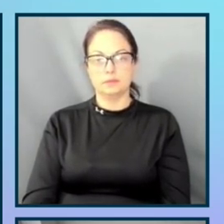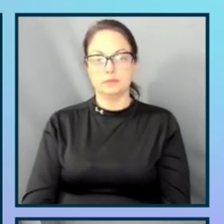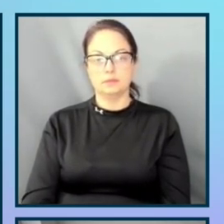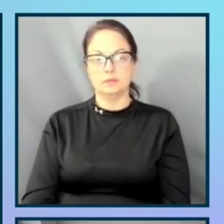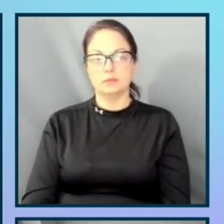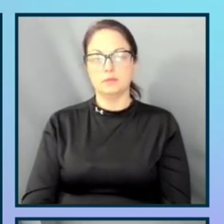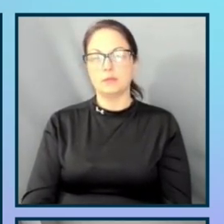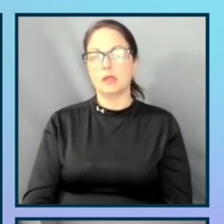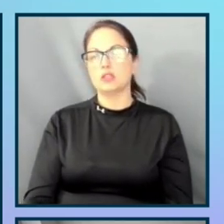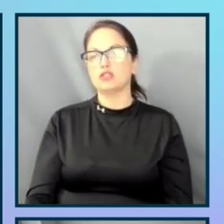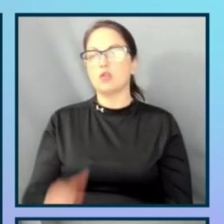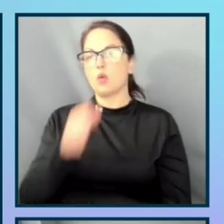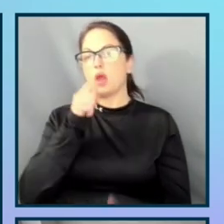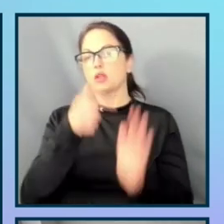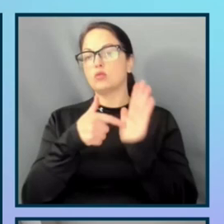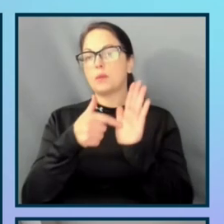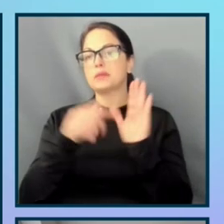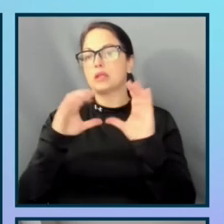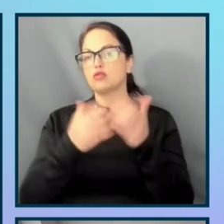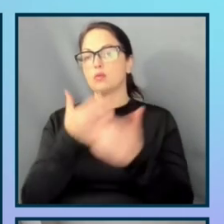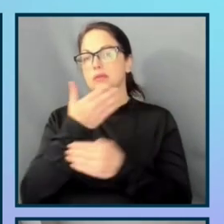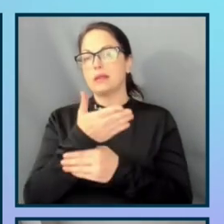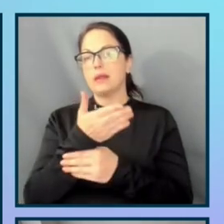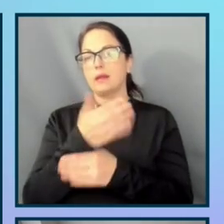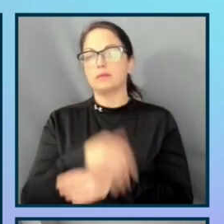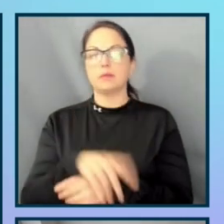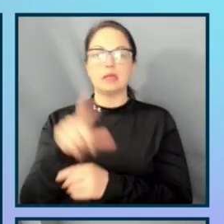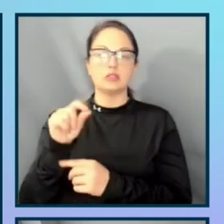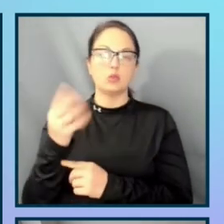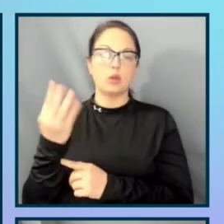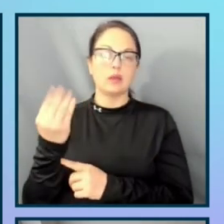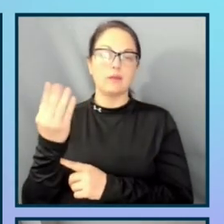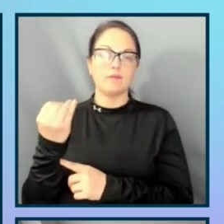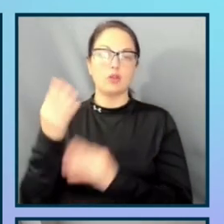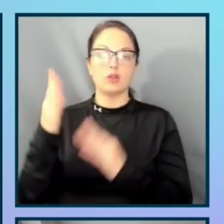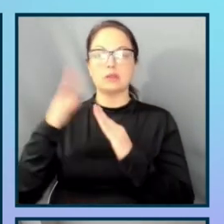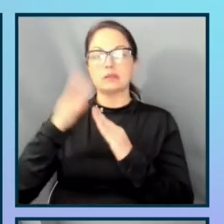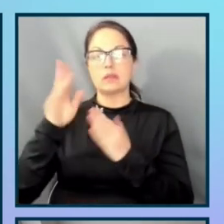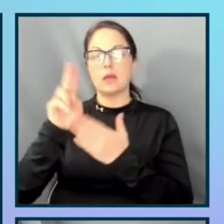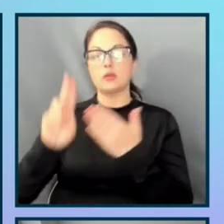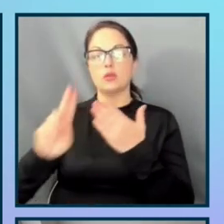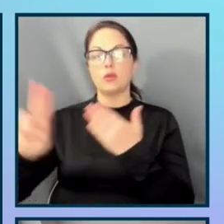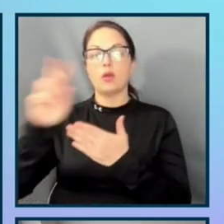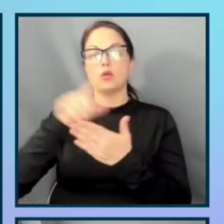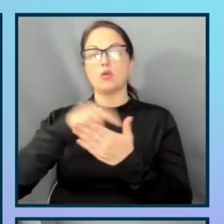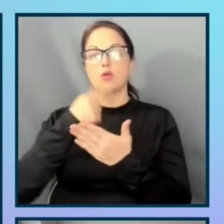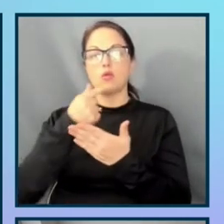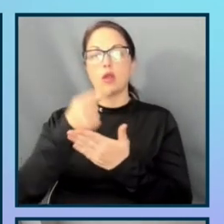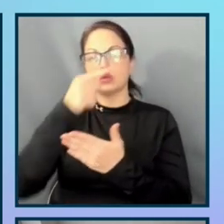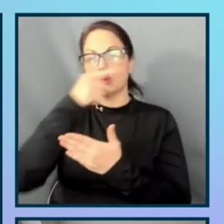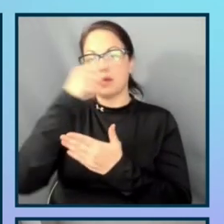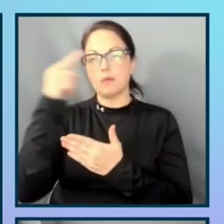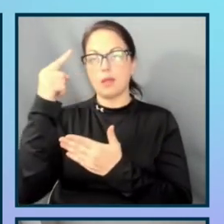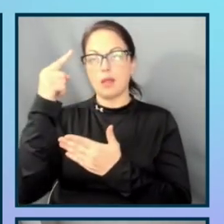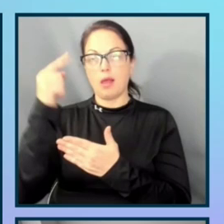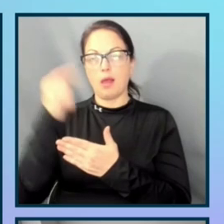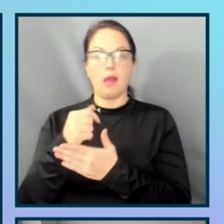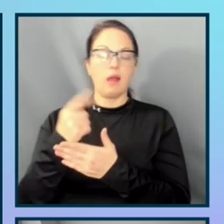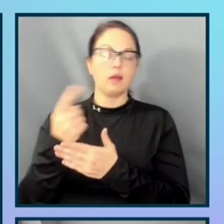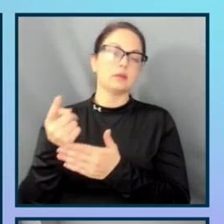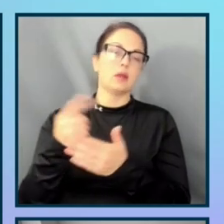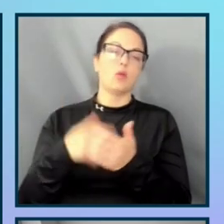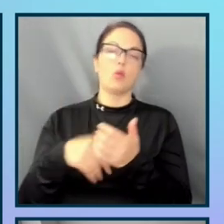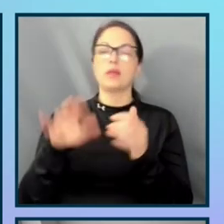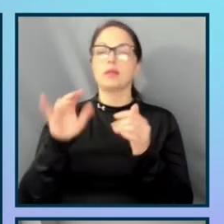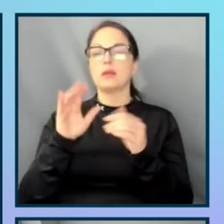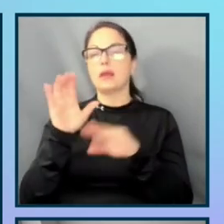underrepresented group is there. In 2014, top universities were graduating Black and Latin ex-computer engineering